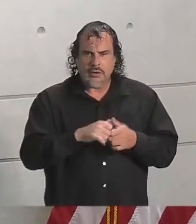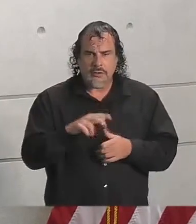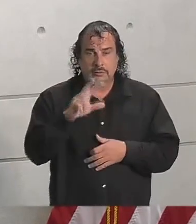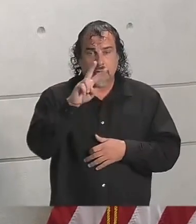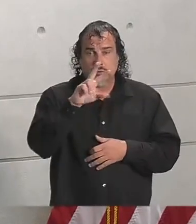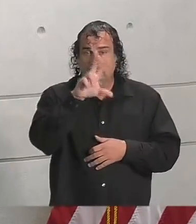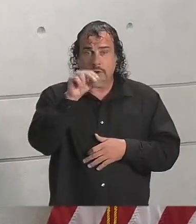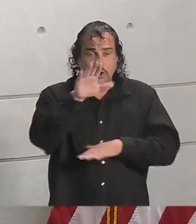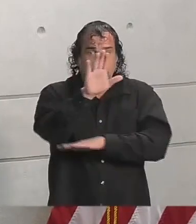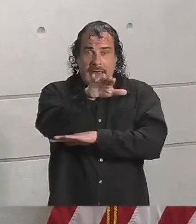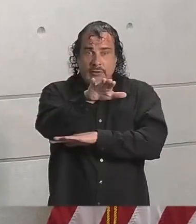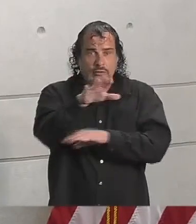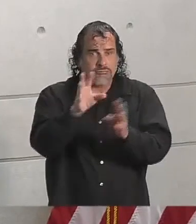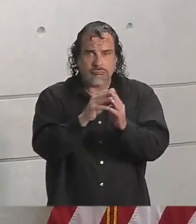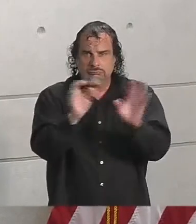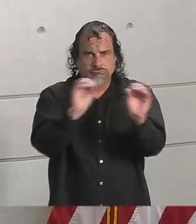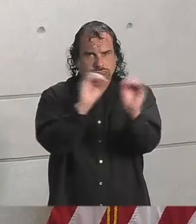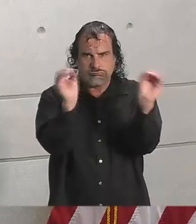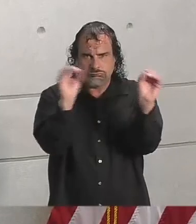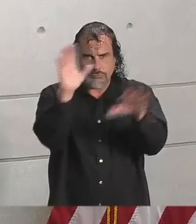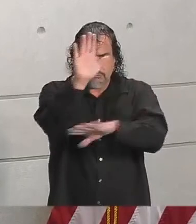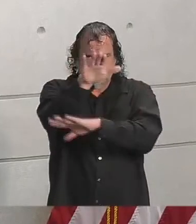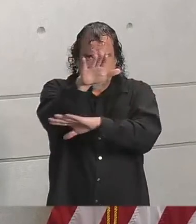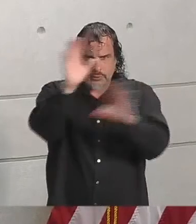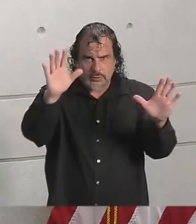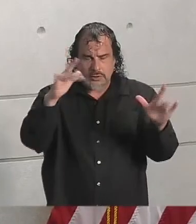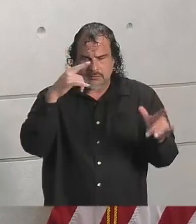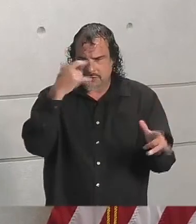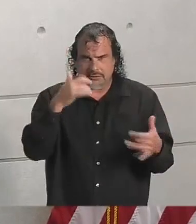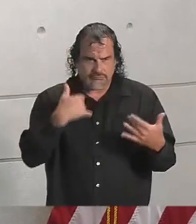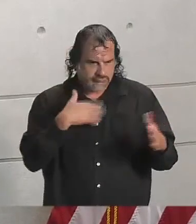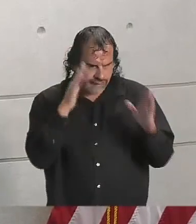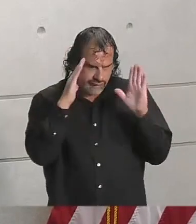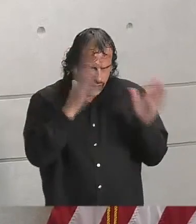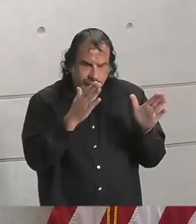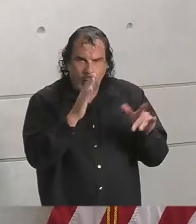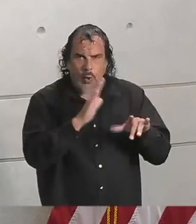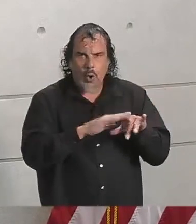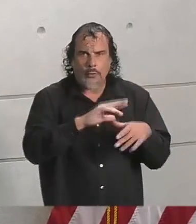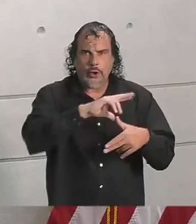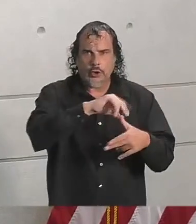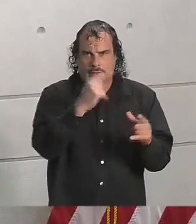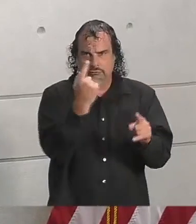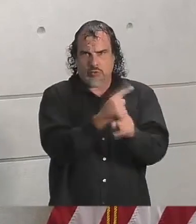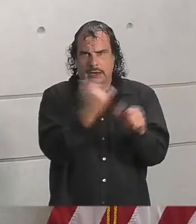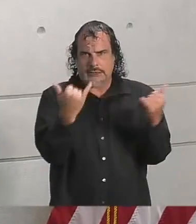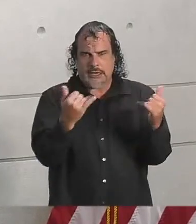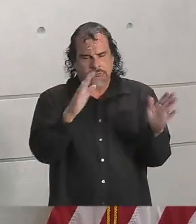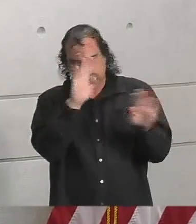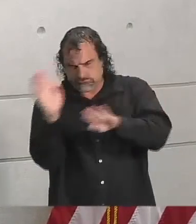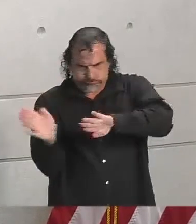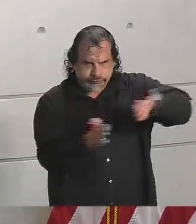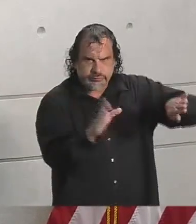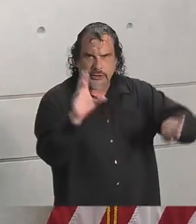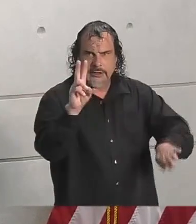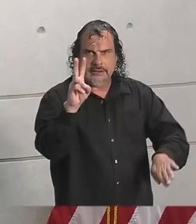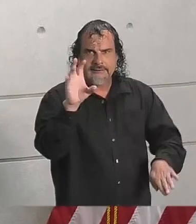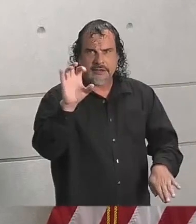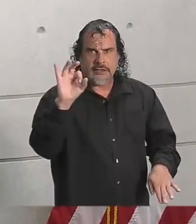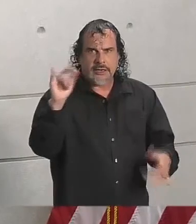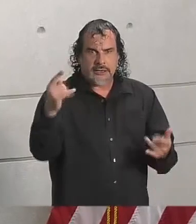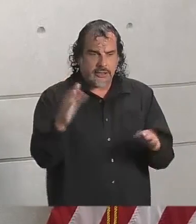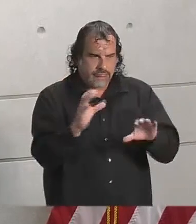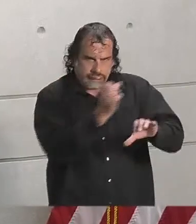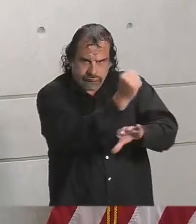coronavirus briefing today for obvious reasons. We're focused on this hurricane situation, but